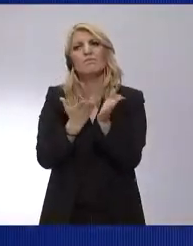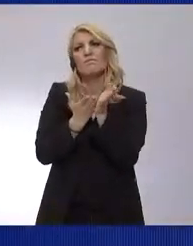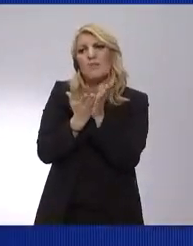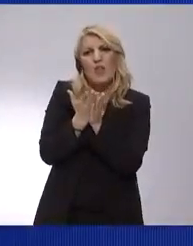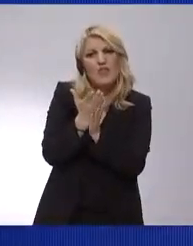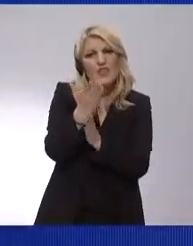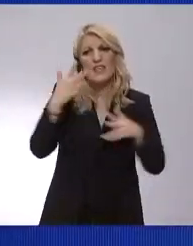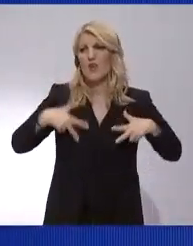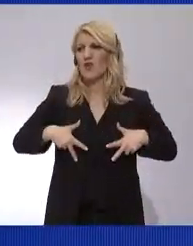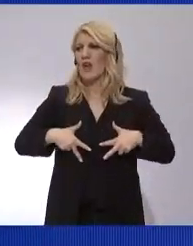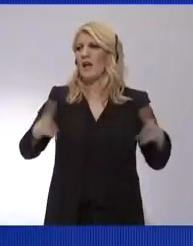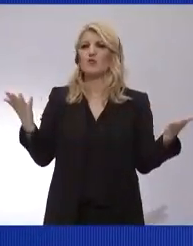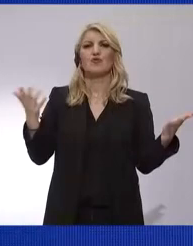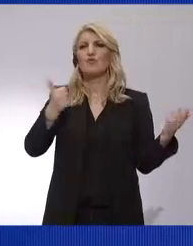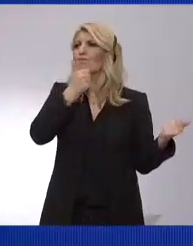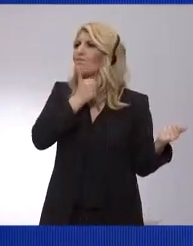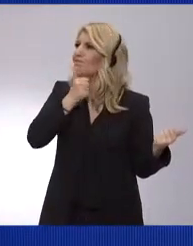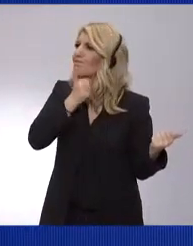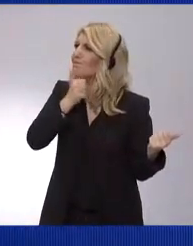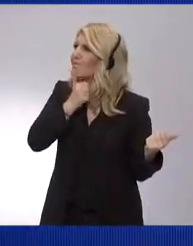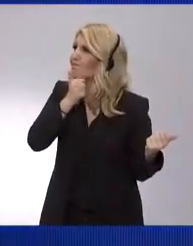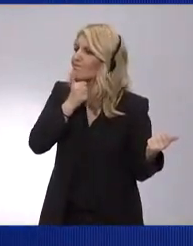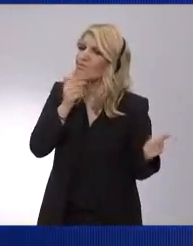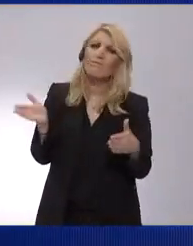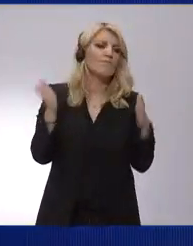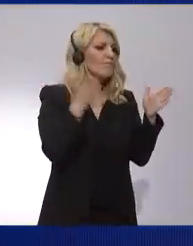in Europe. That makes us, dear friends,